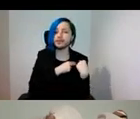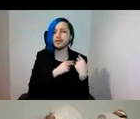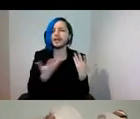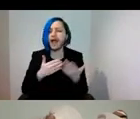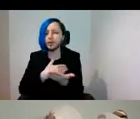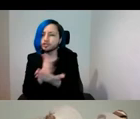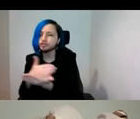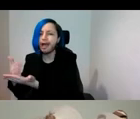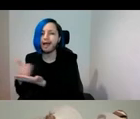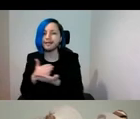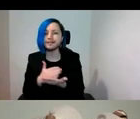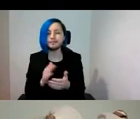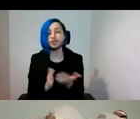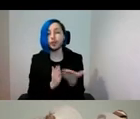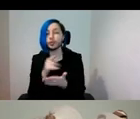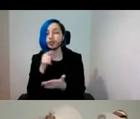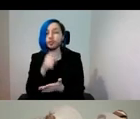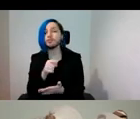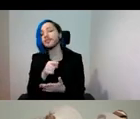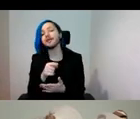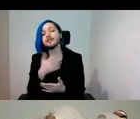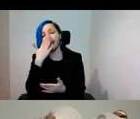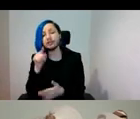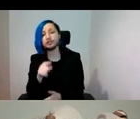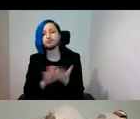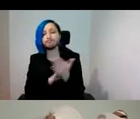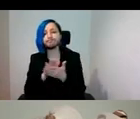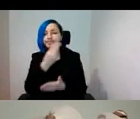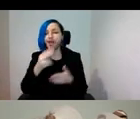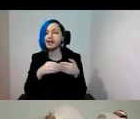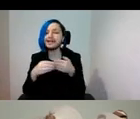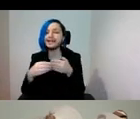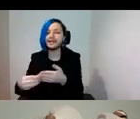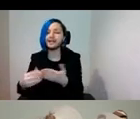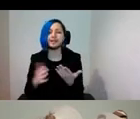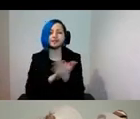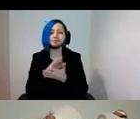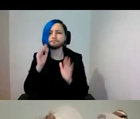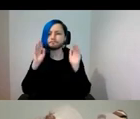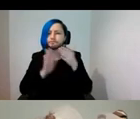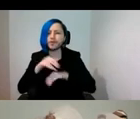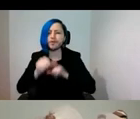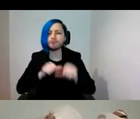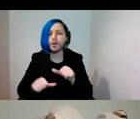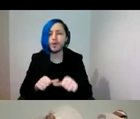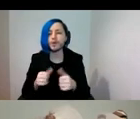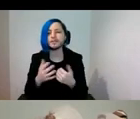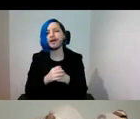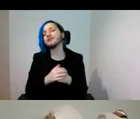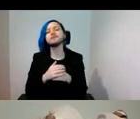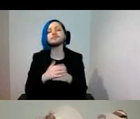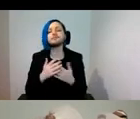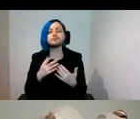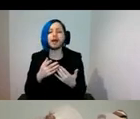In such an approach, the art is leading, and hence such a practice is focused on process, distribution, networks, change and